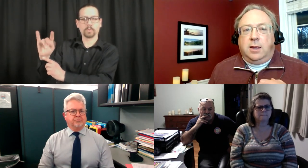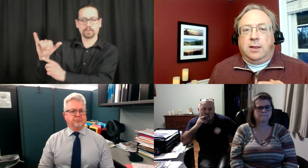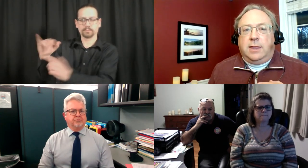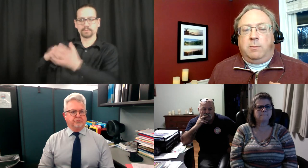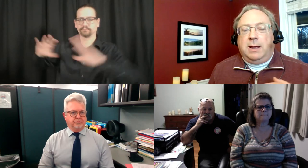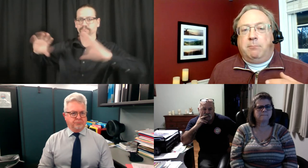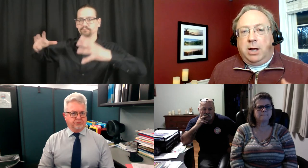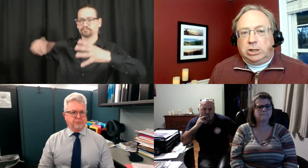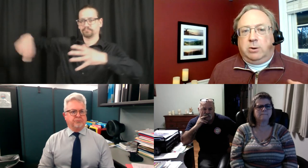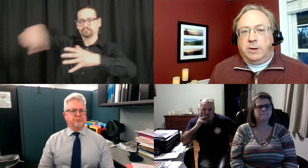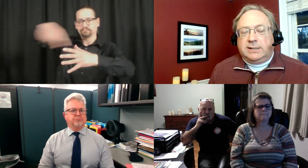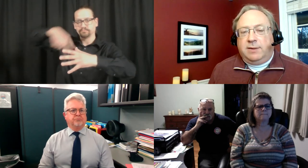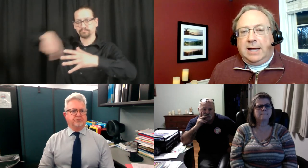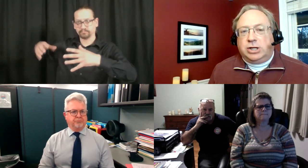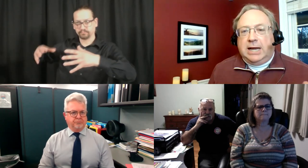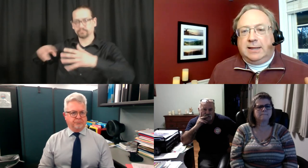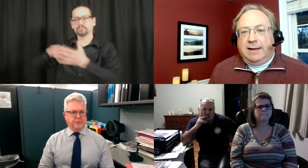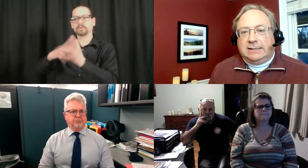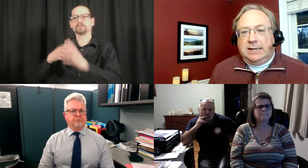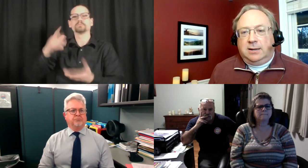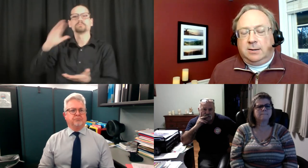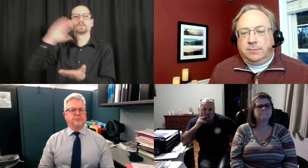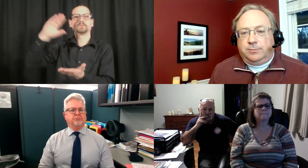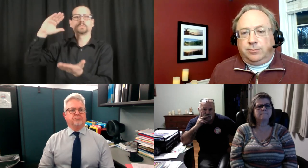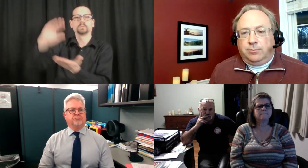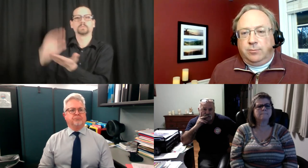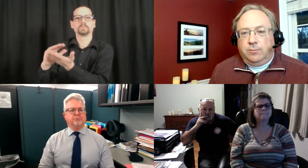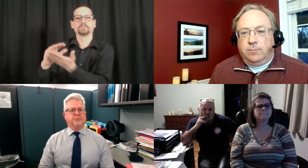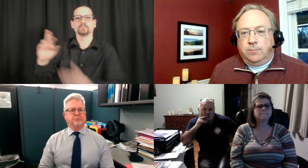However, they would be at much lower risk if they actually got the vaccine.